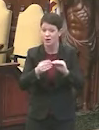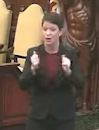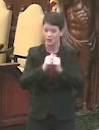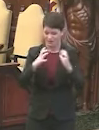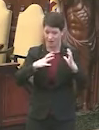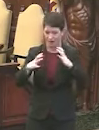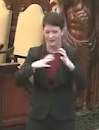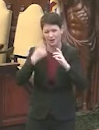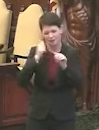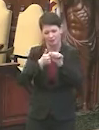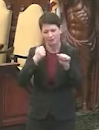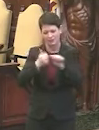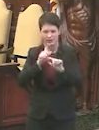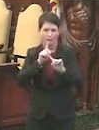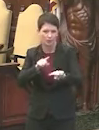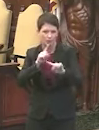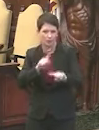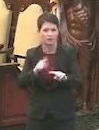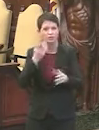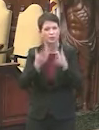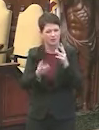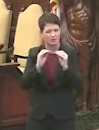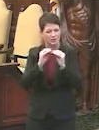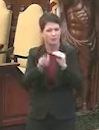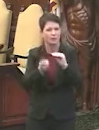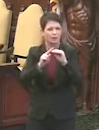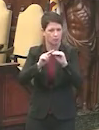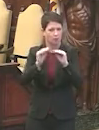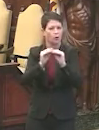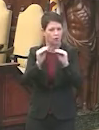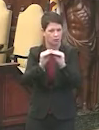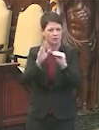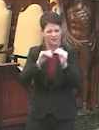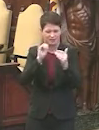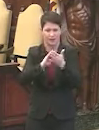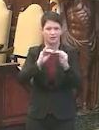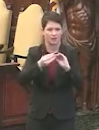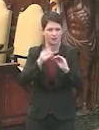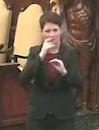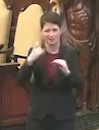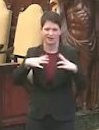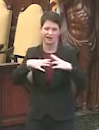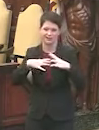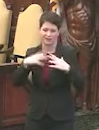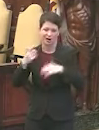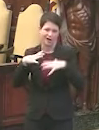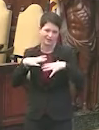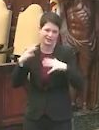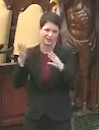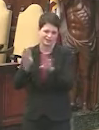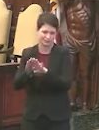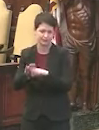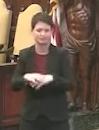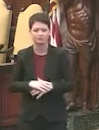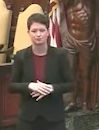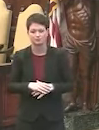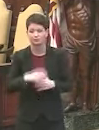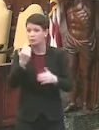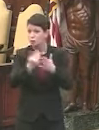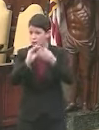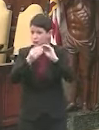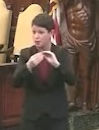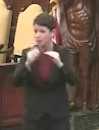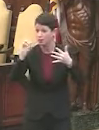holidays, there's been some delay in reporting, so that data is incomplete. Those numbers should rise when we have more information. Now, there's a new metric that I want to be talking